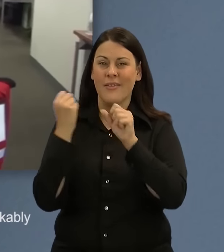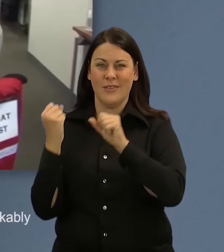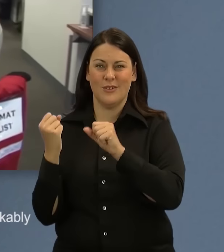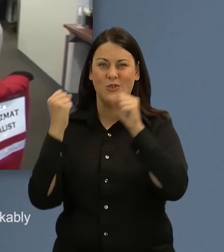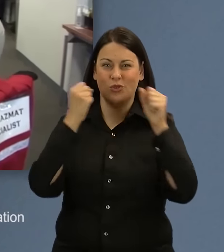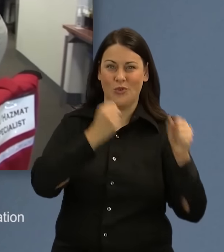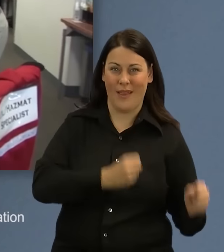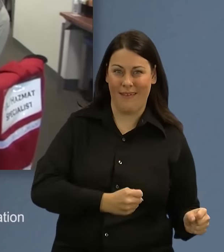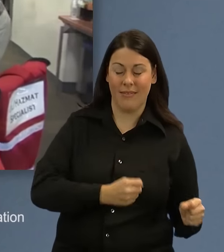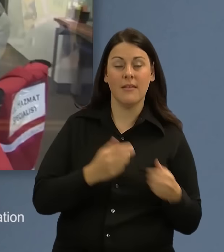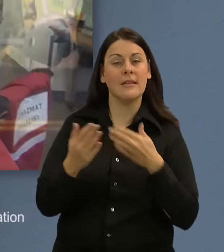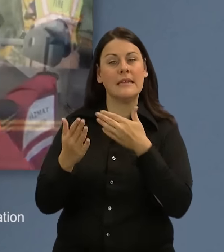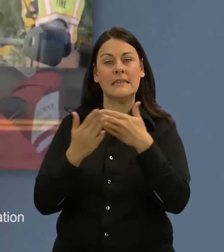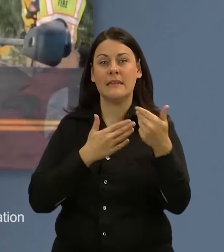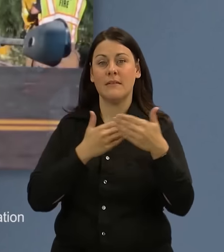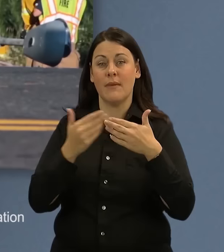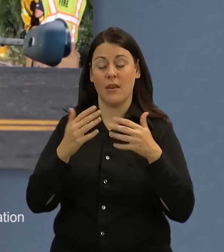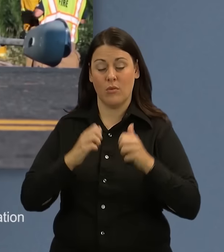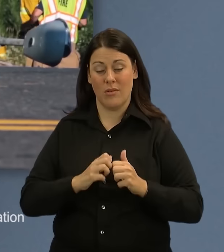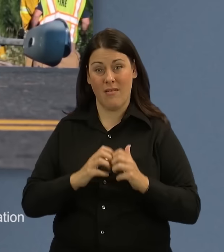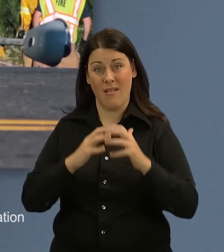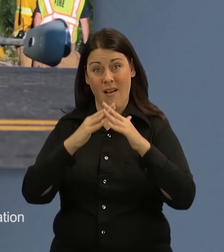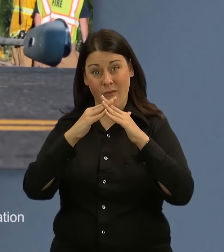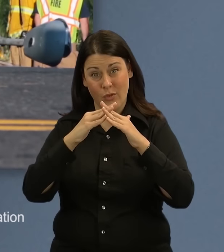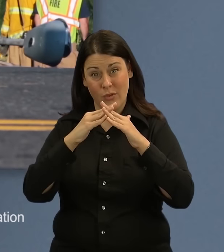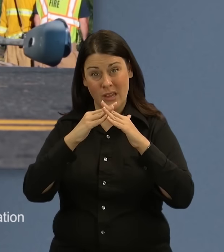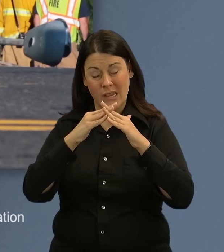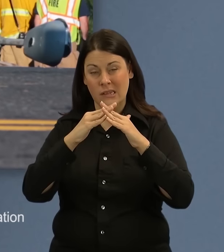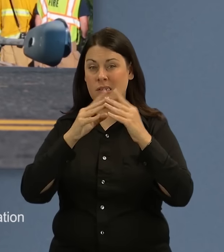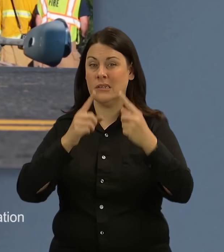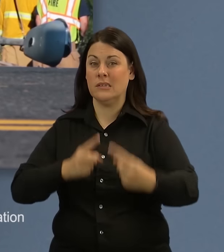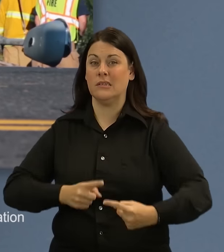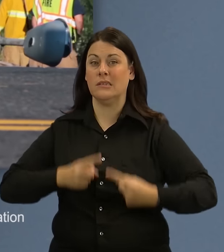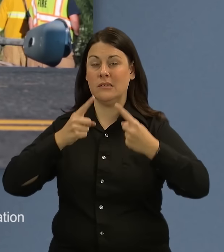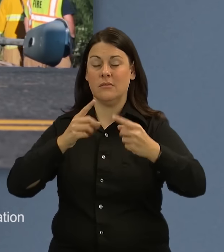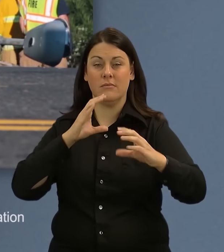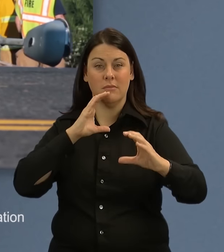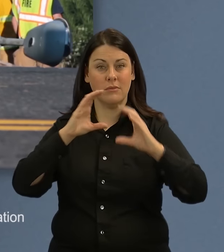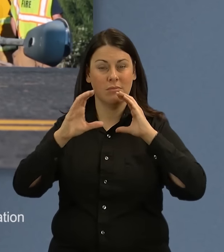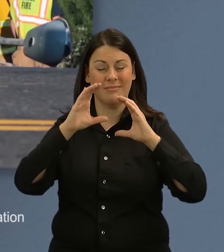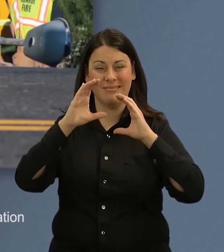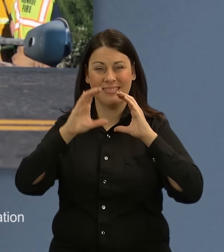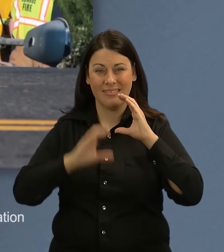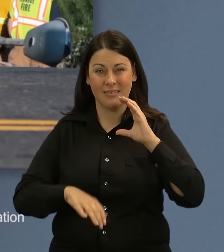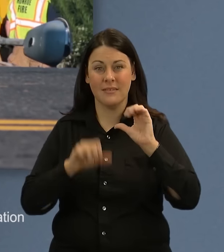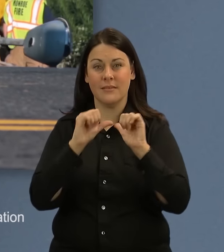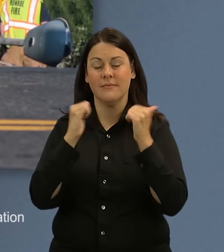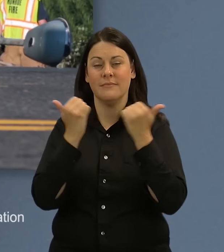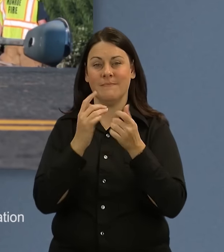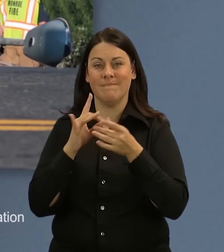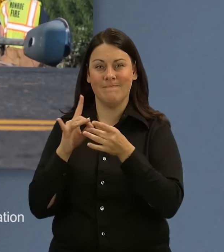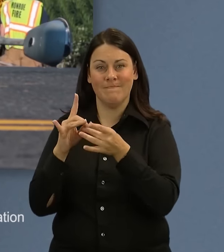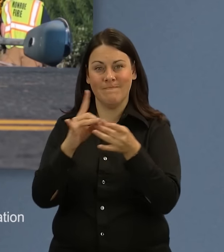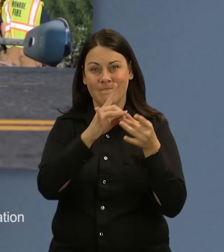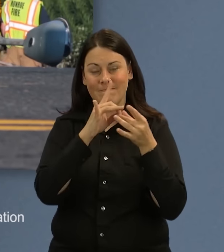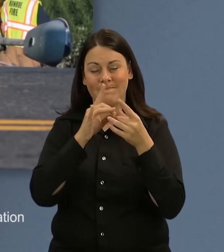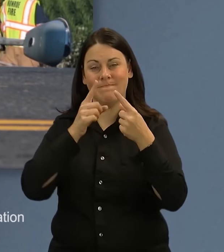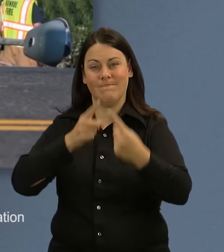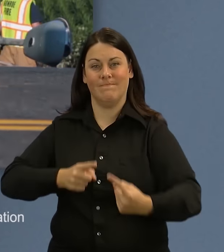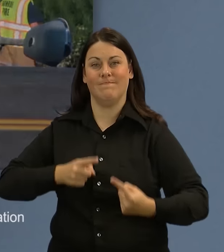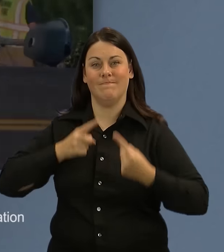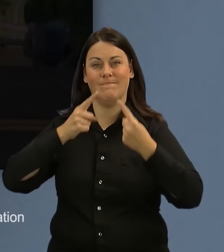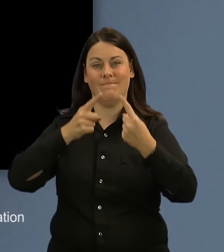recovery activities were still hampered by communication issues and agency coordination problems.